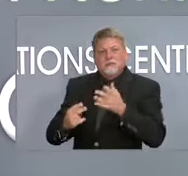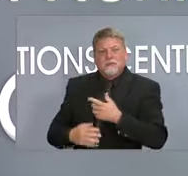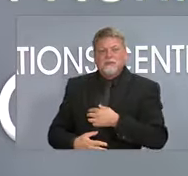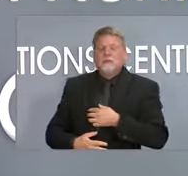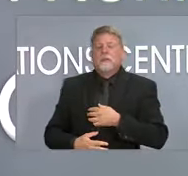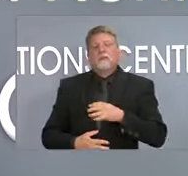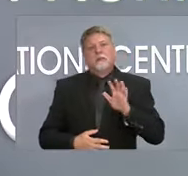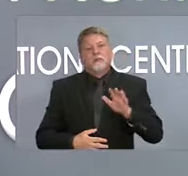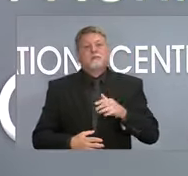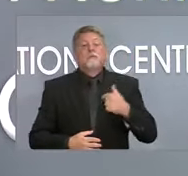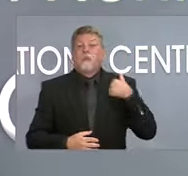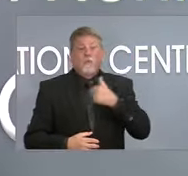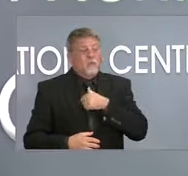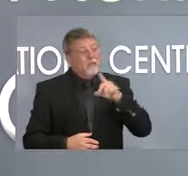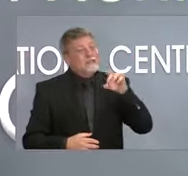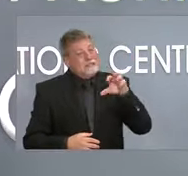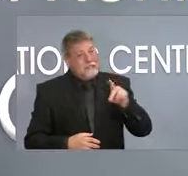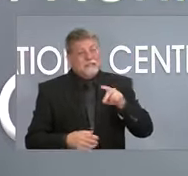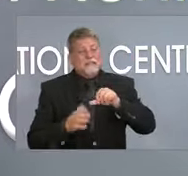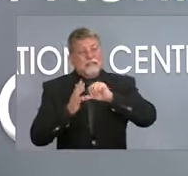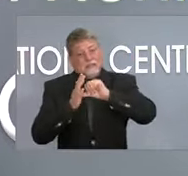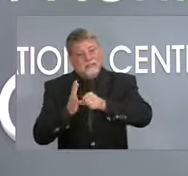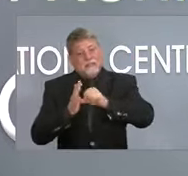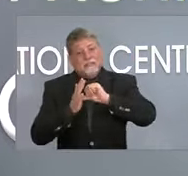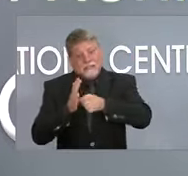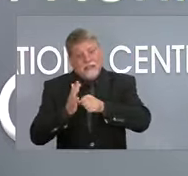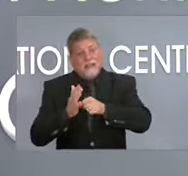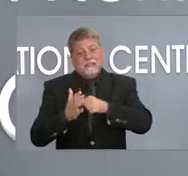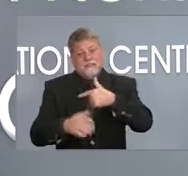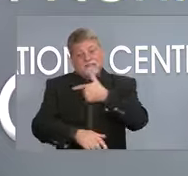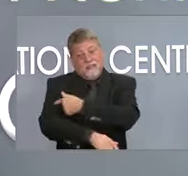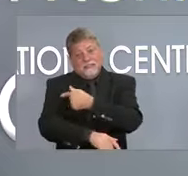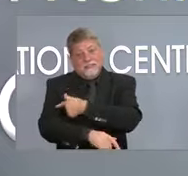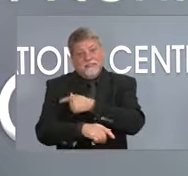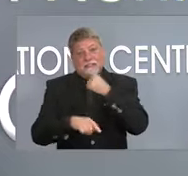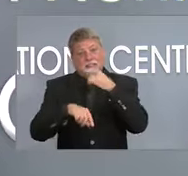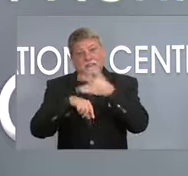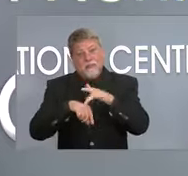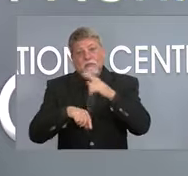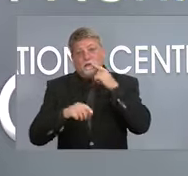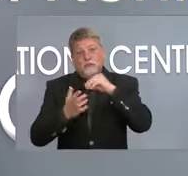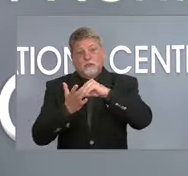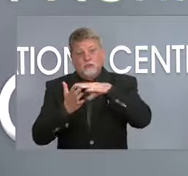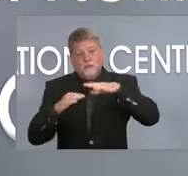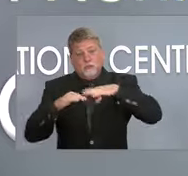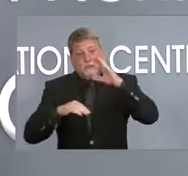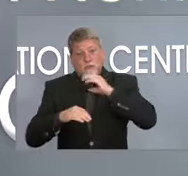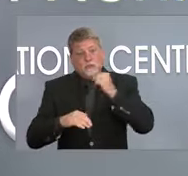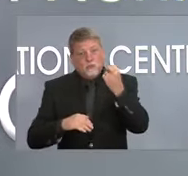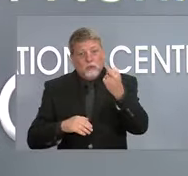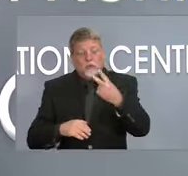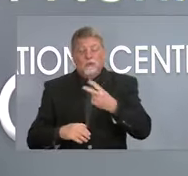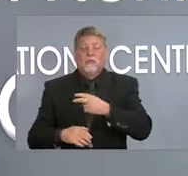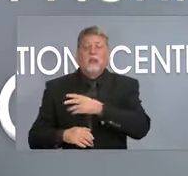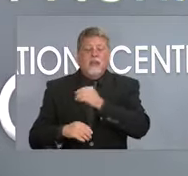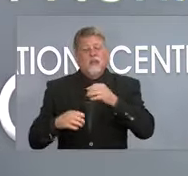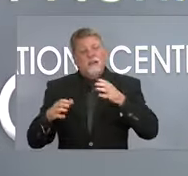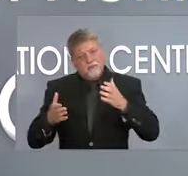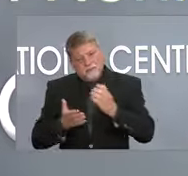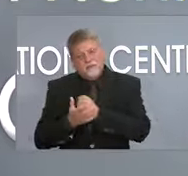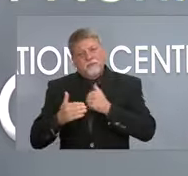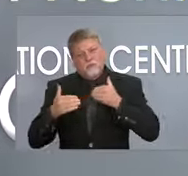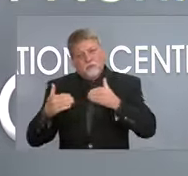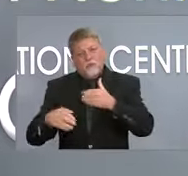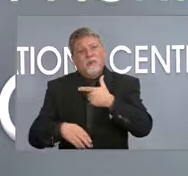getting school systems to protect the children in school because that that we know how important that is.